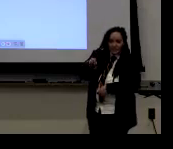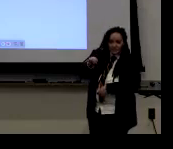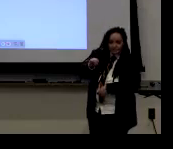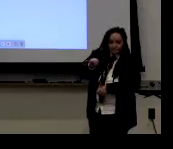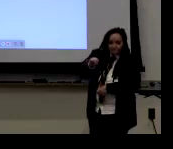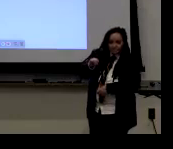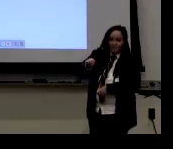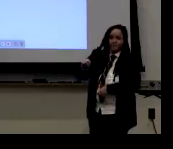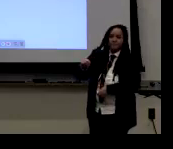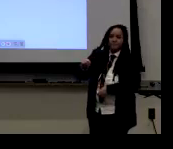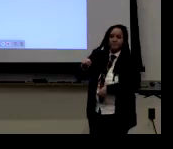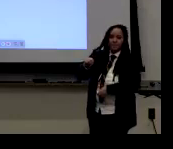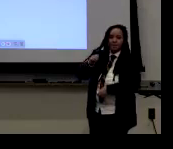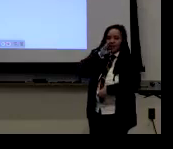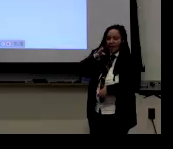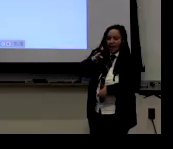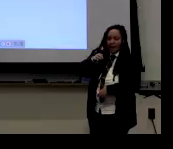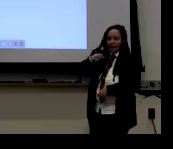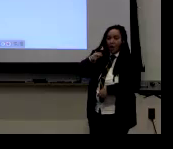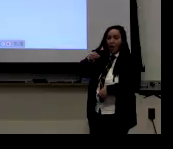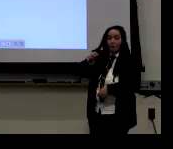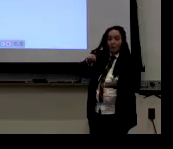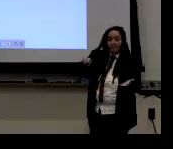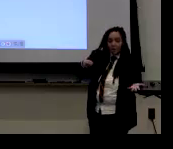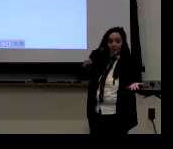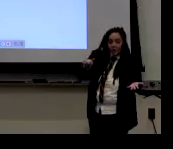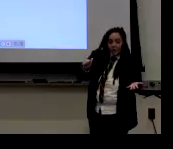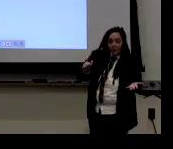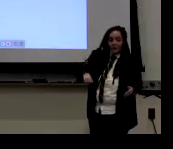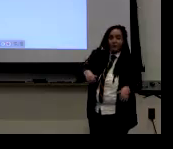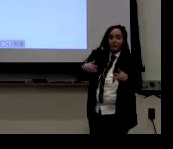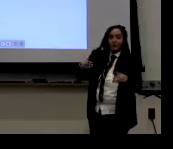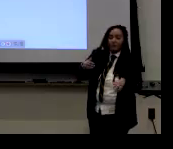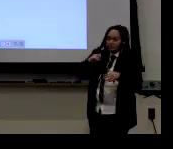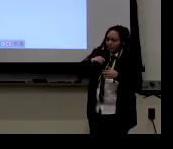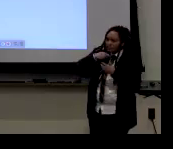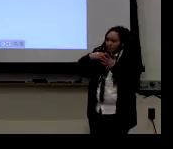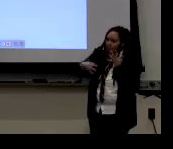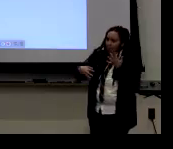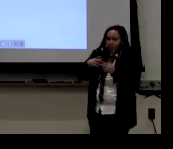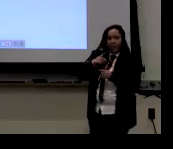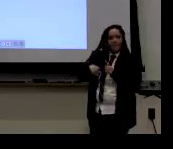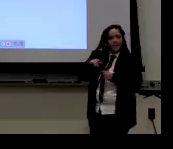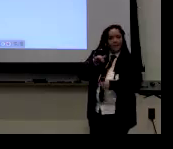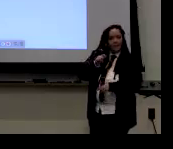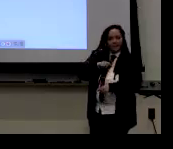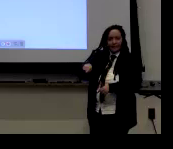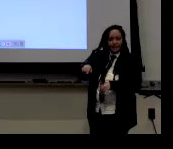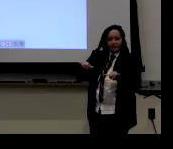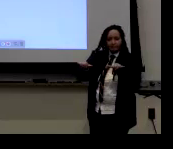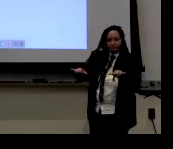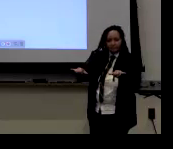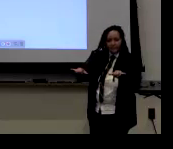so genderism, linguicism, homophobia, there's a whole